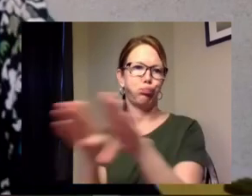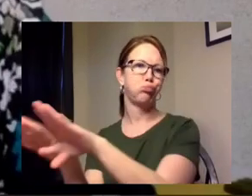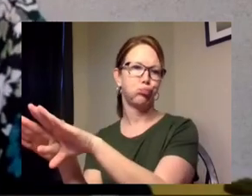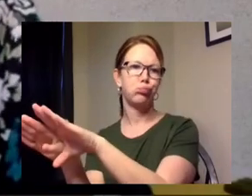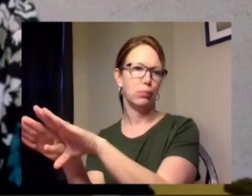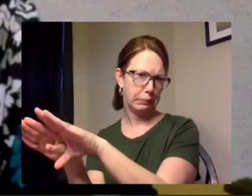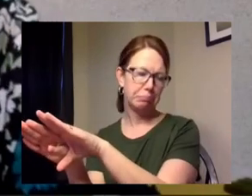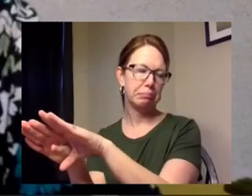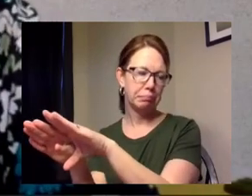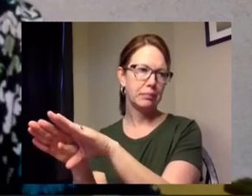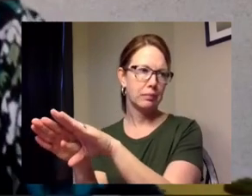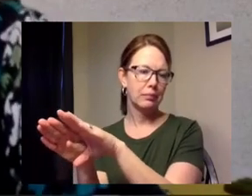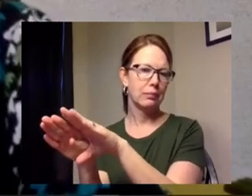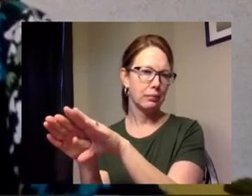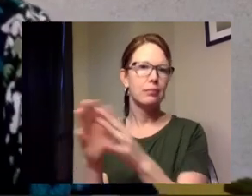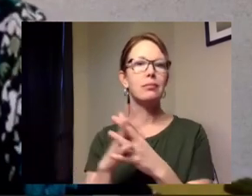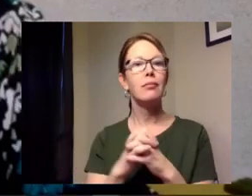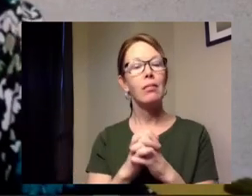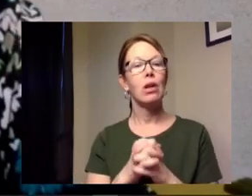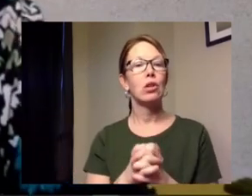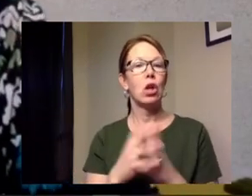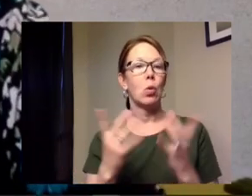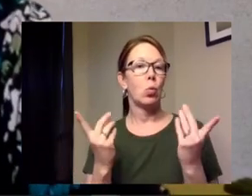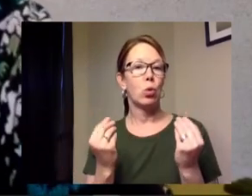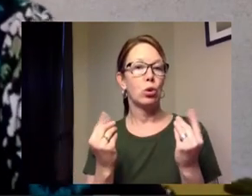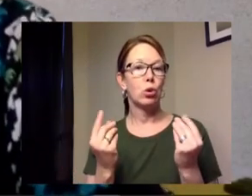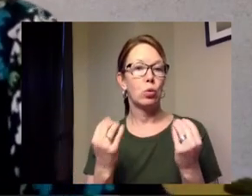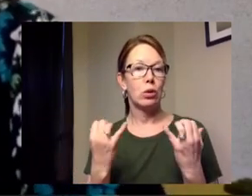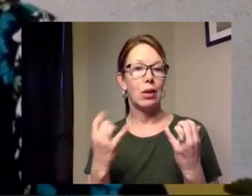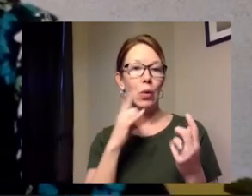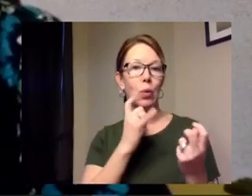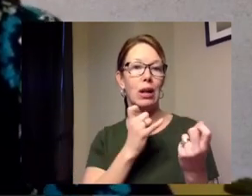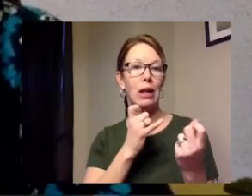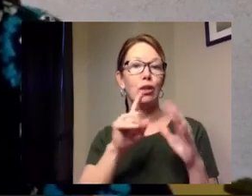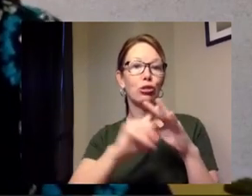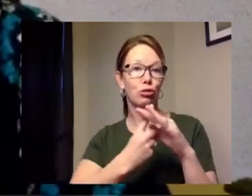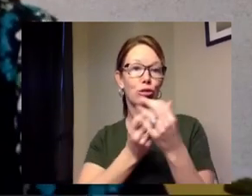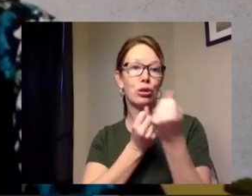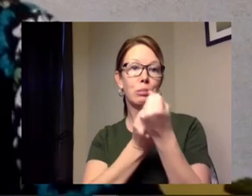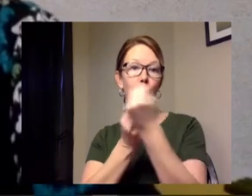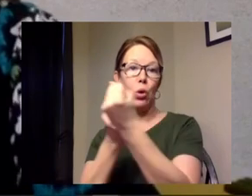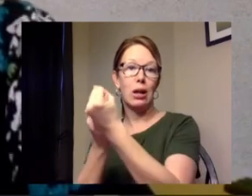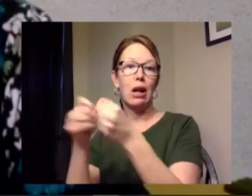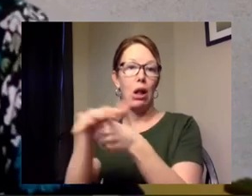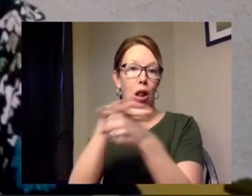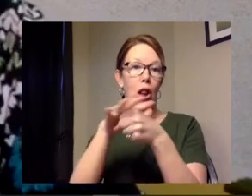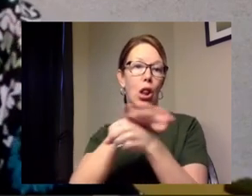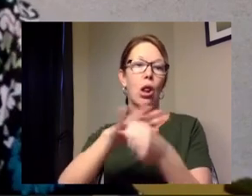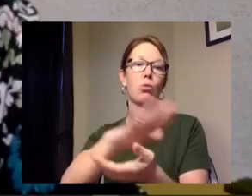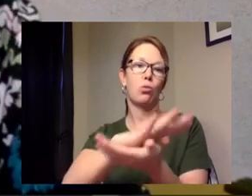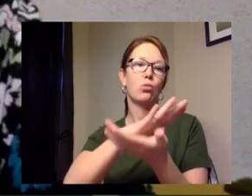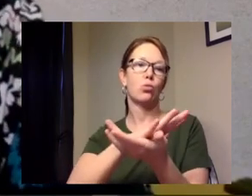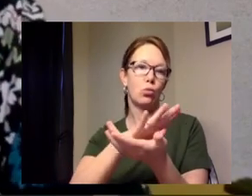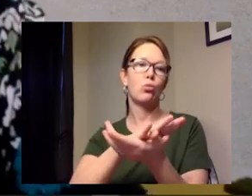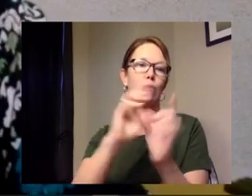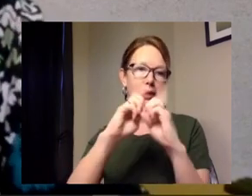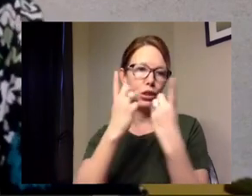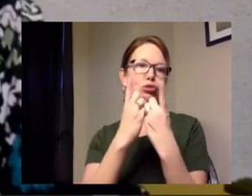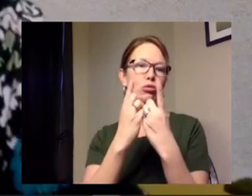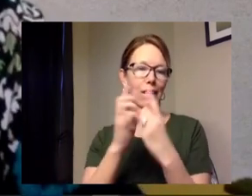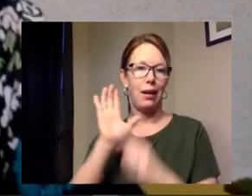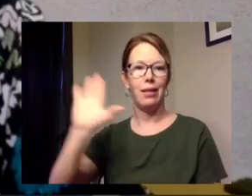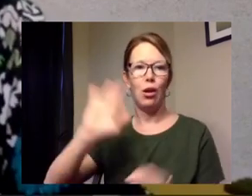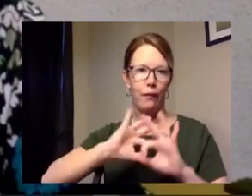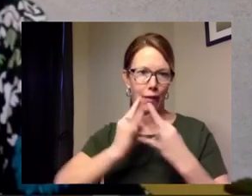right now um so what we are doing is we're currently we started supporting the local school district families